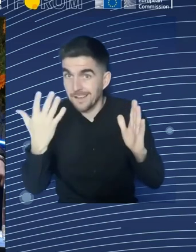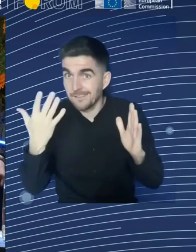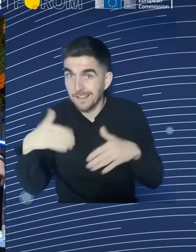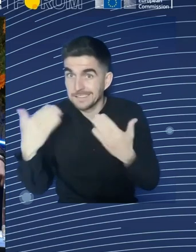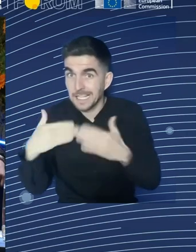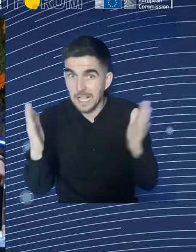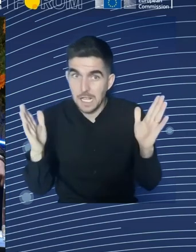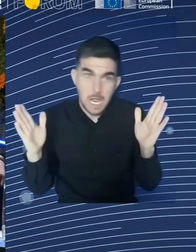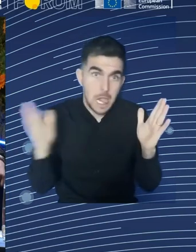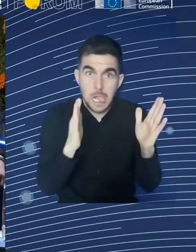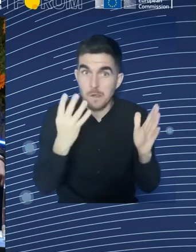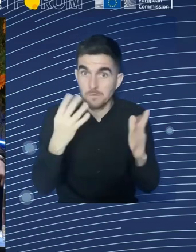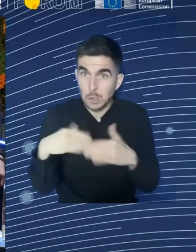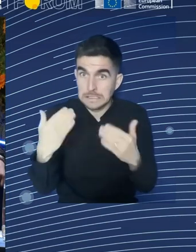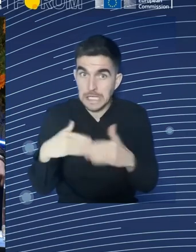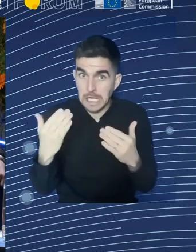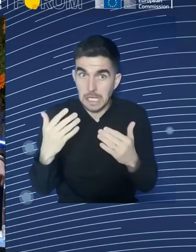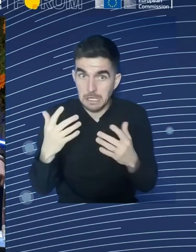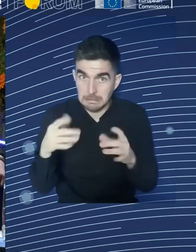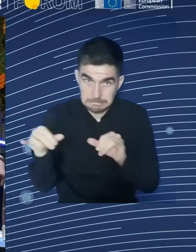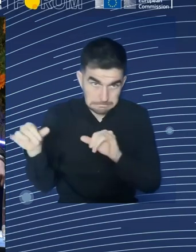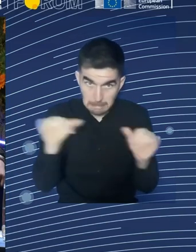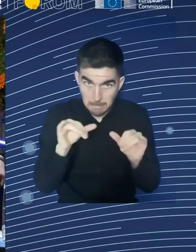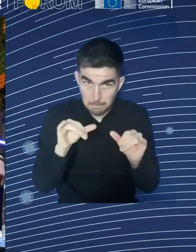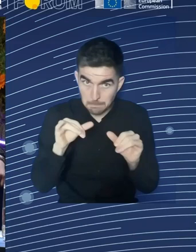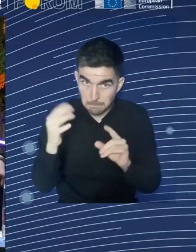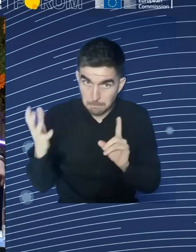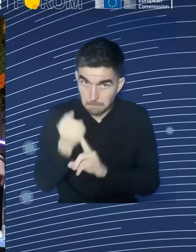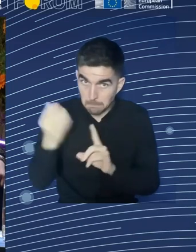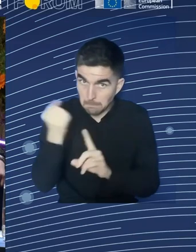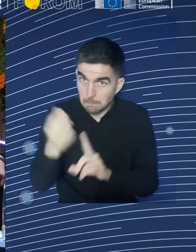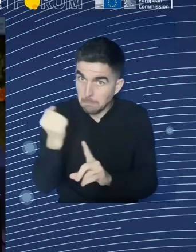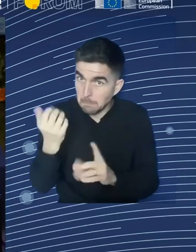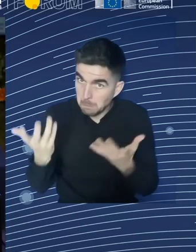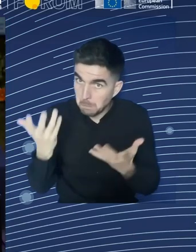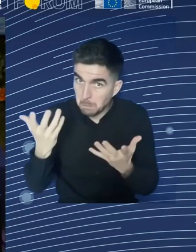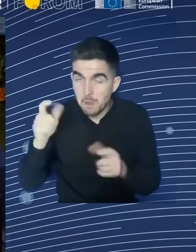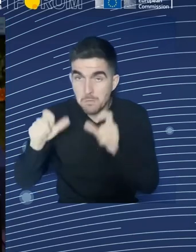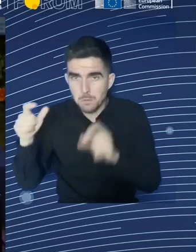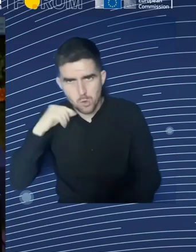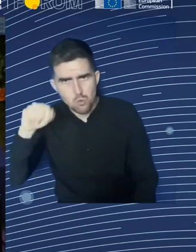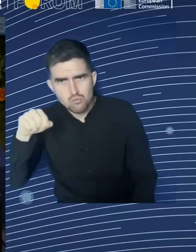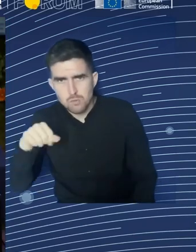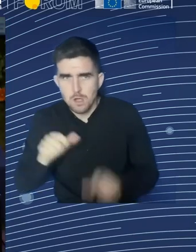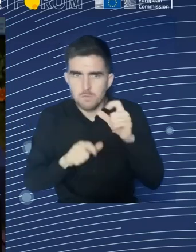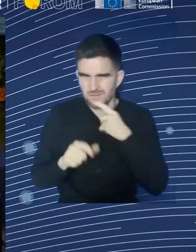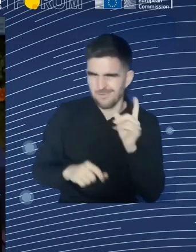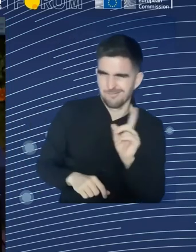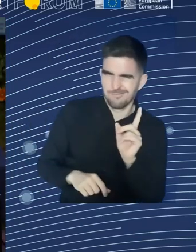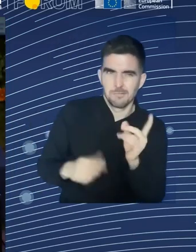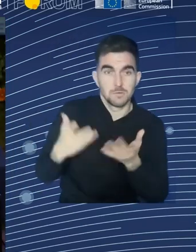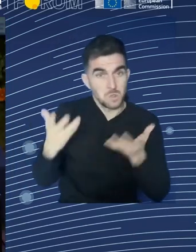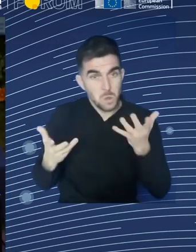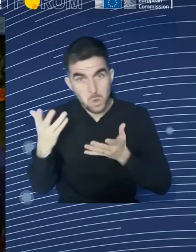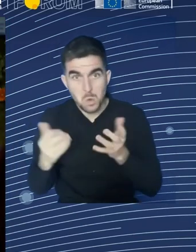it shouldn't be. We already observed that, I mean, after the COVID pandemic and during the COVID pandemic, a lot of people